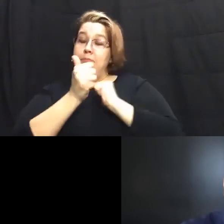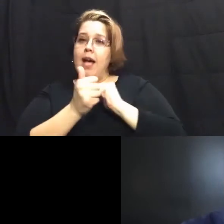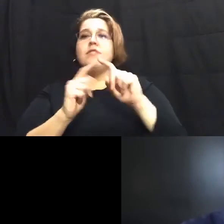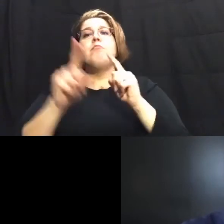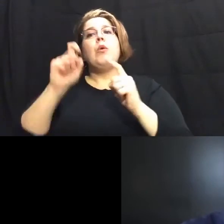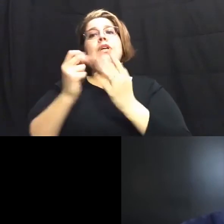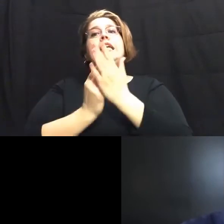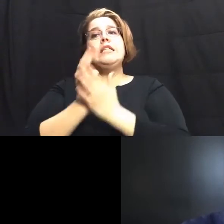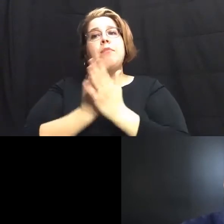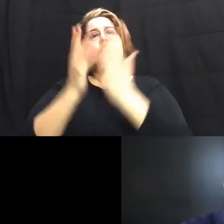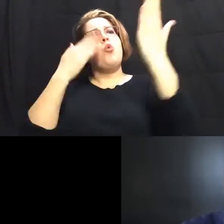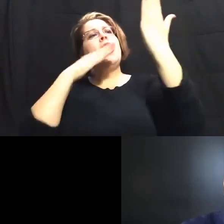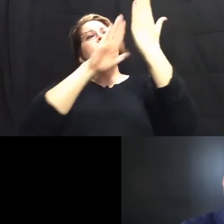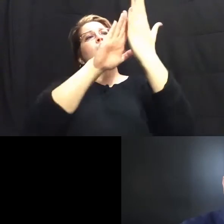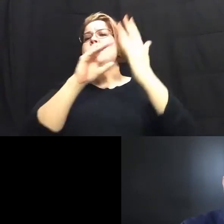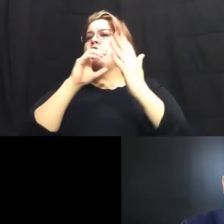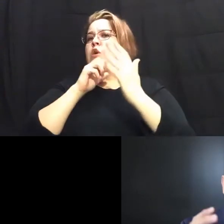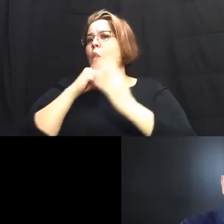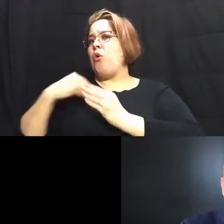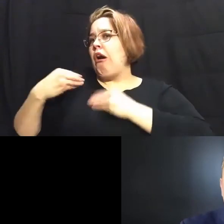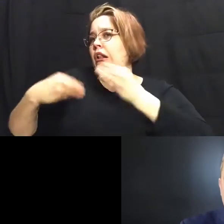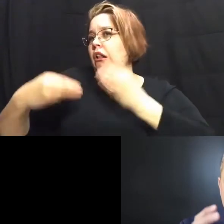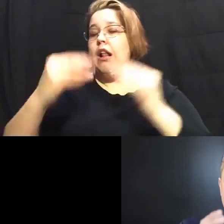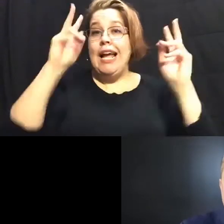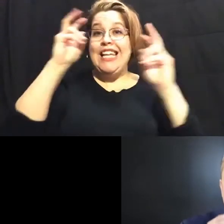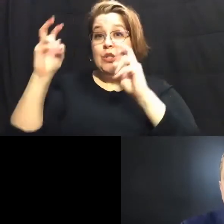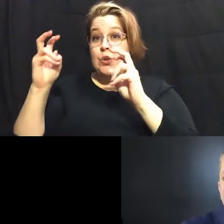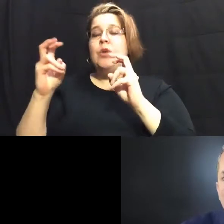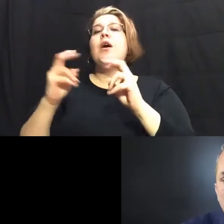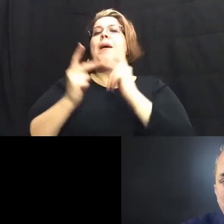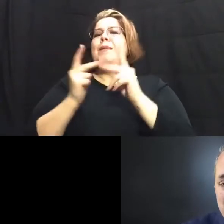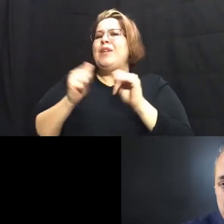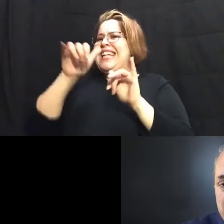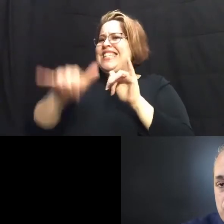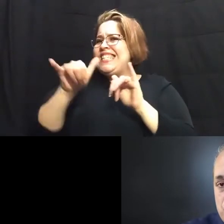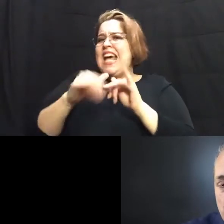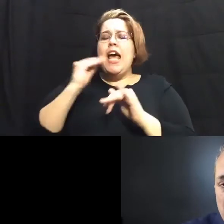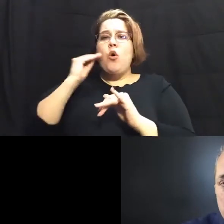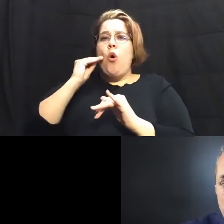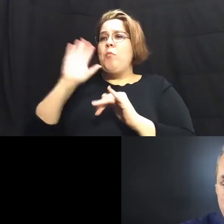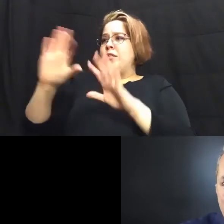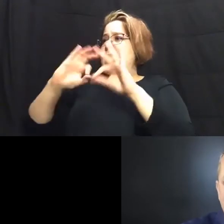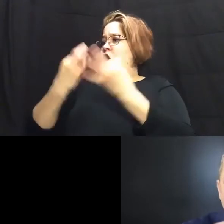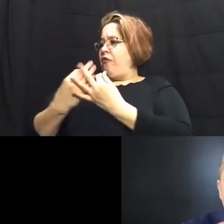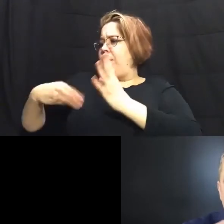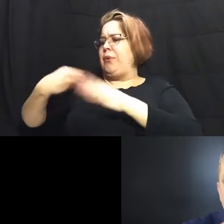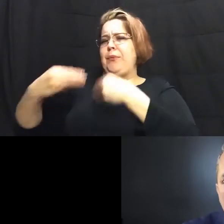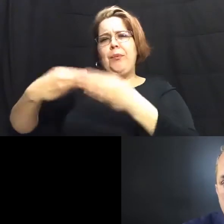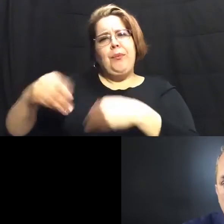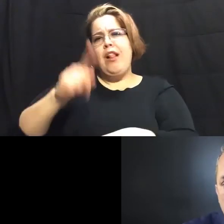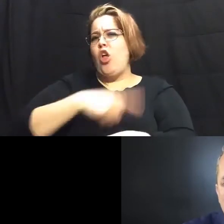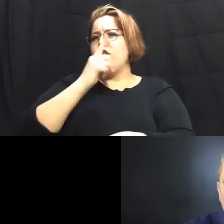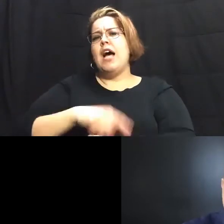we address the gentrification issue and help seniors age in place and stay in the home that's been their generational family time